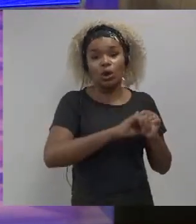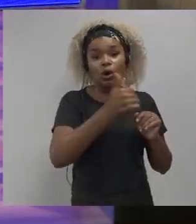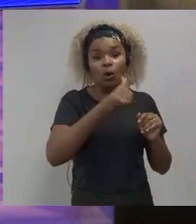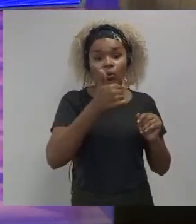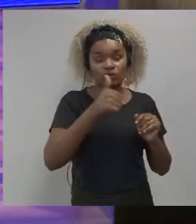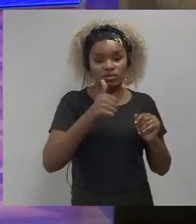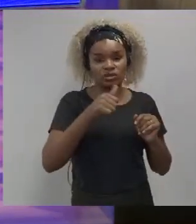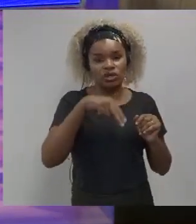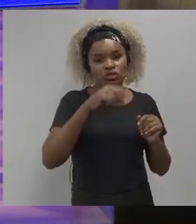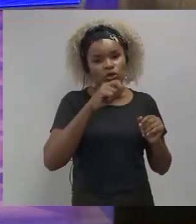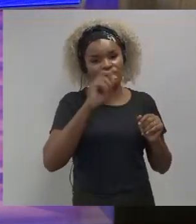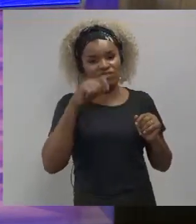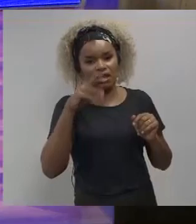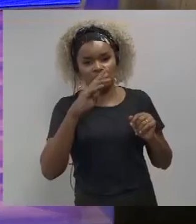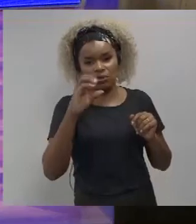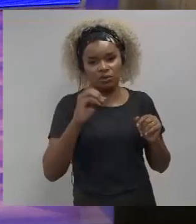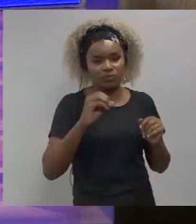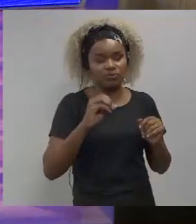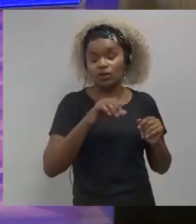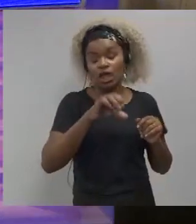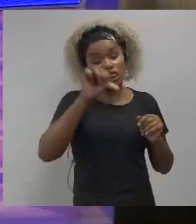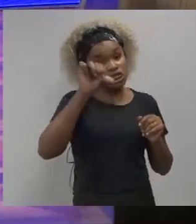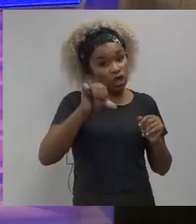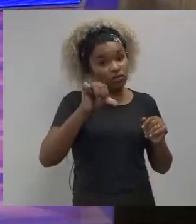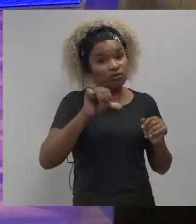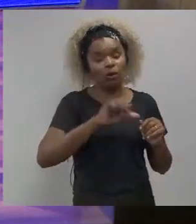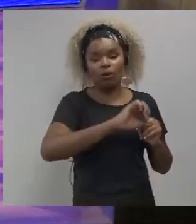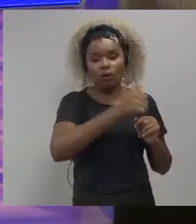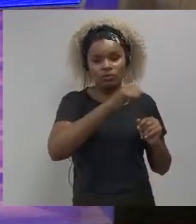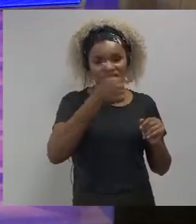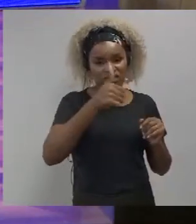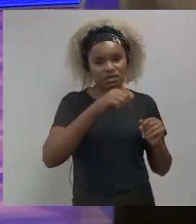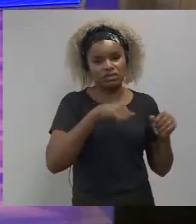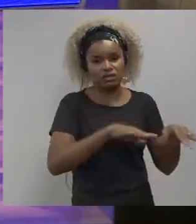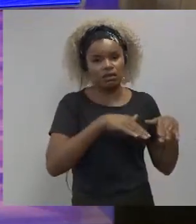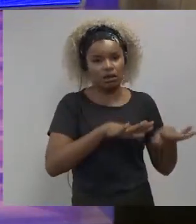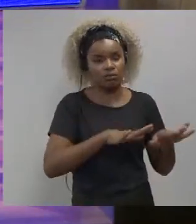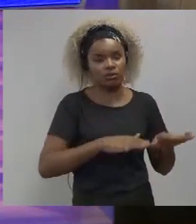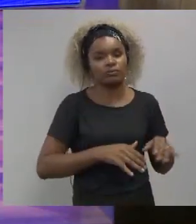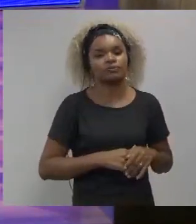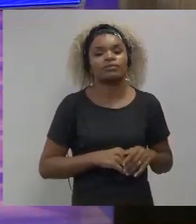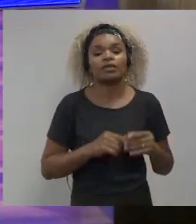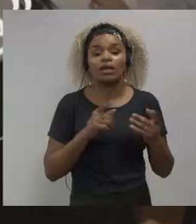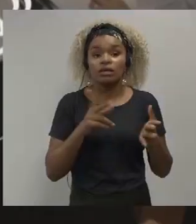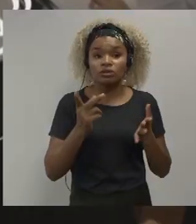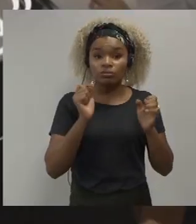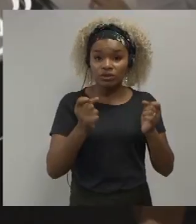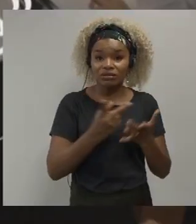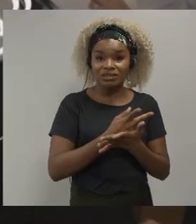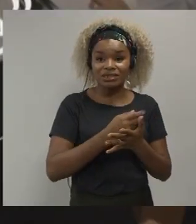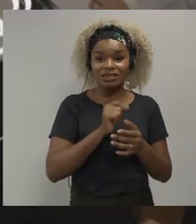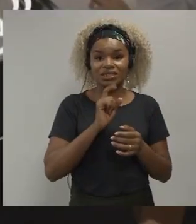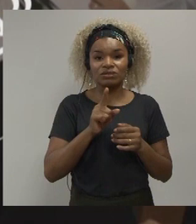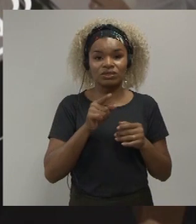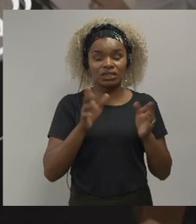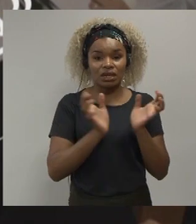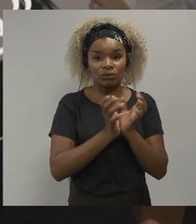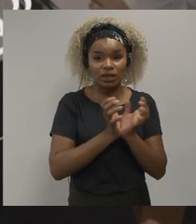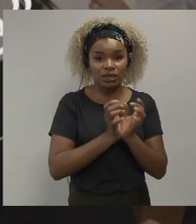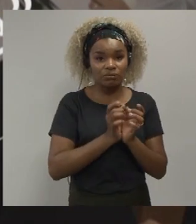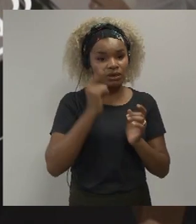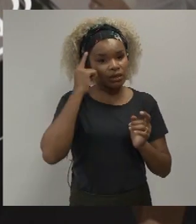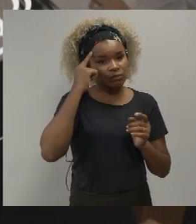can happen when you don't seek diverse input so governments are doing this um by